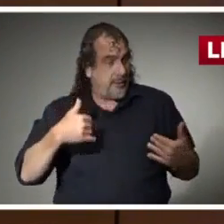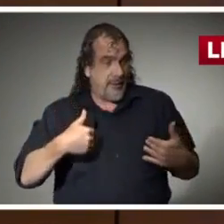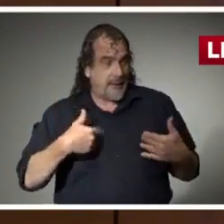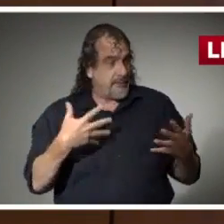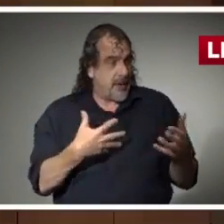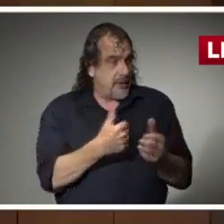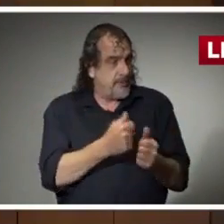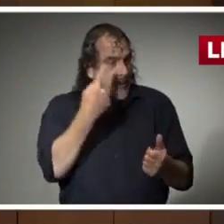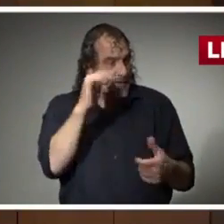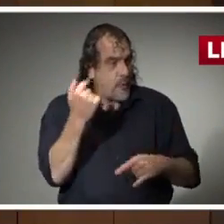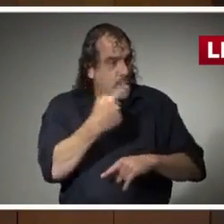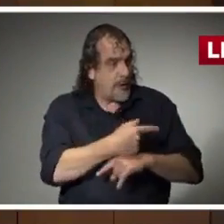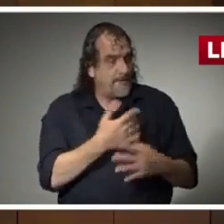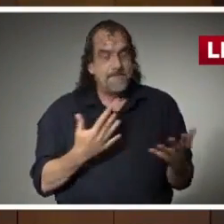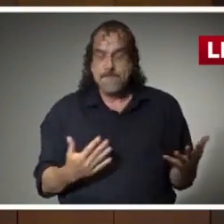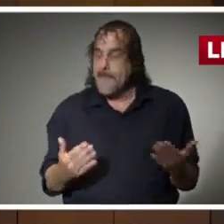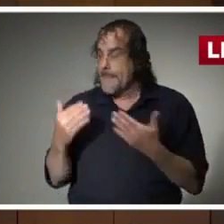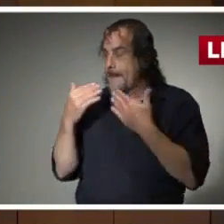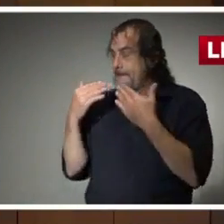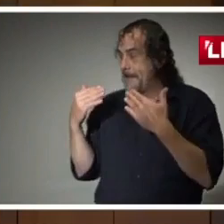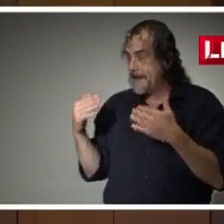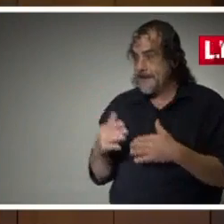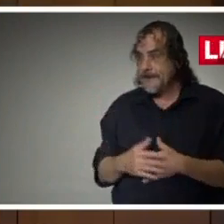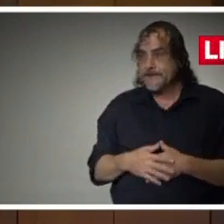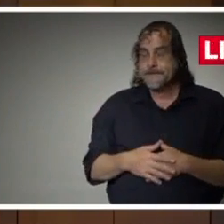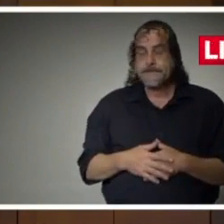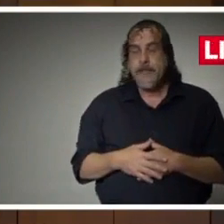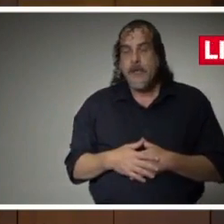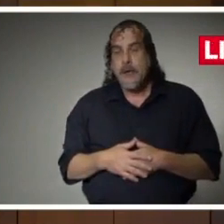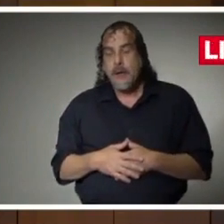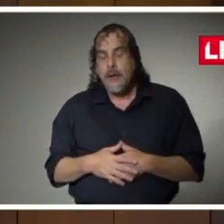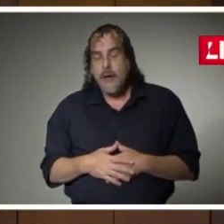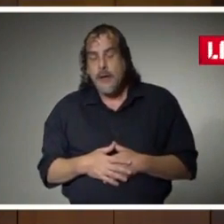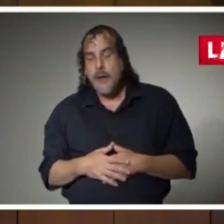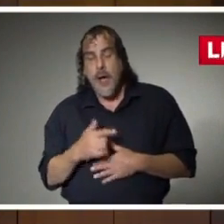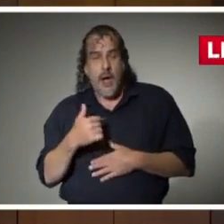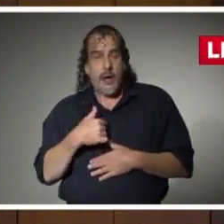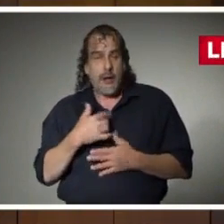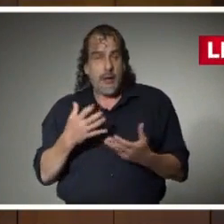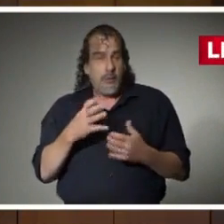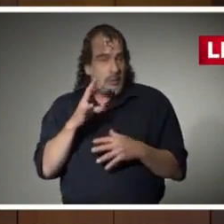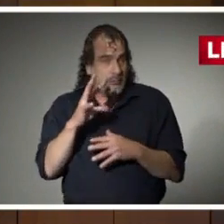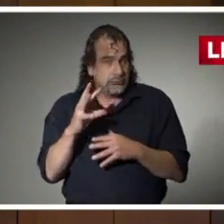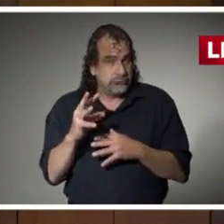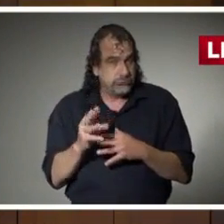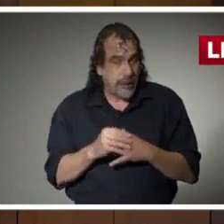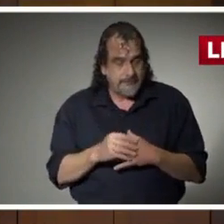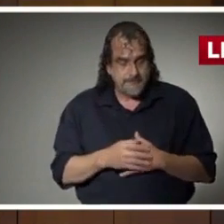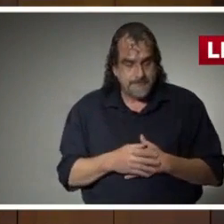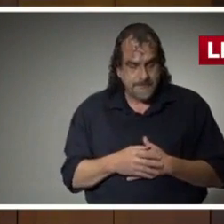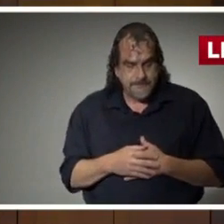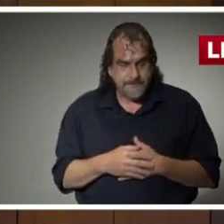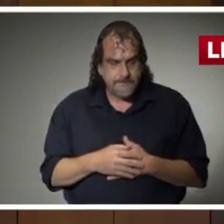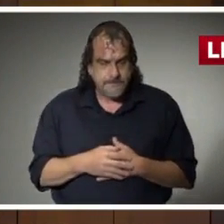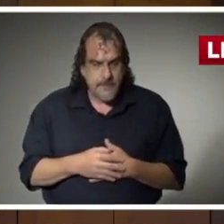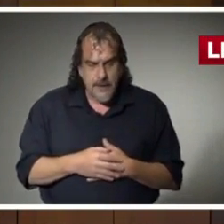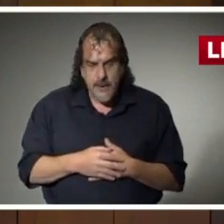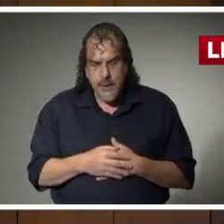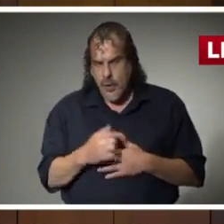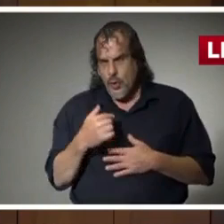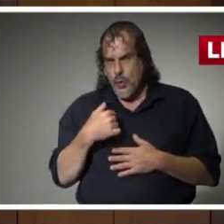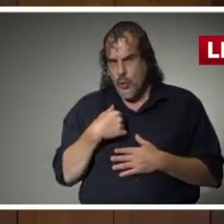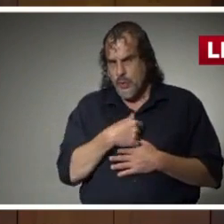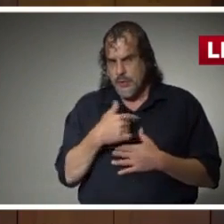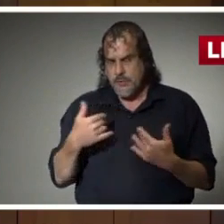my update for today. Thank you very much. I just want to add that we have been able to work